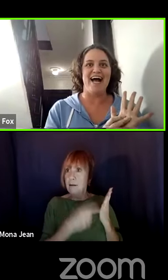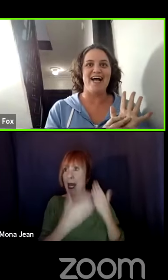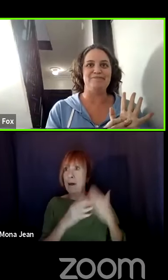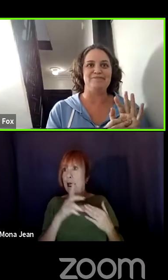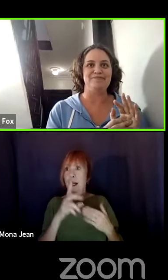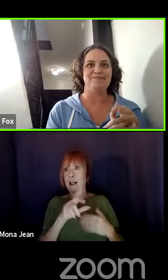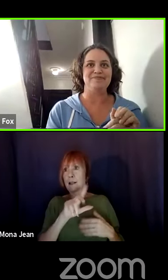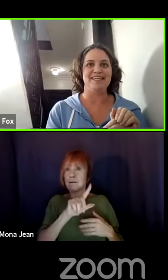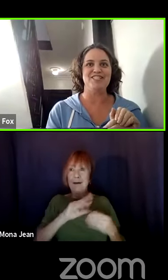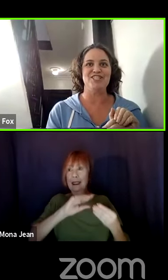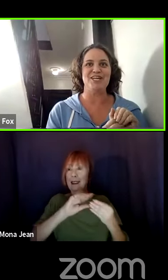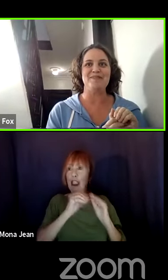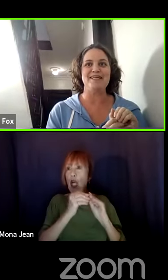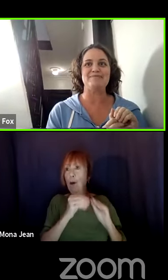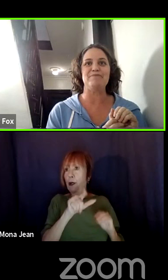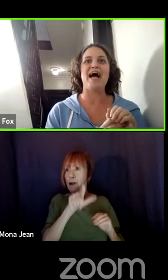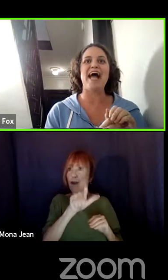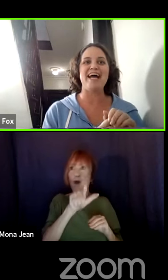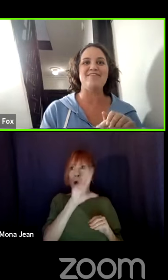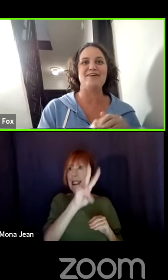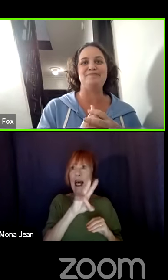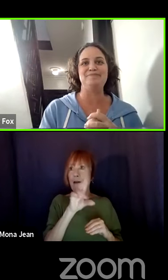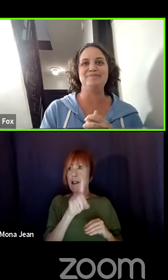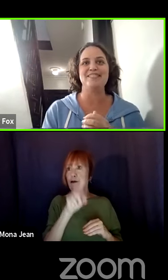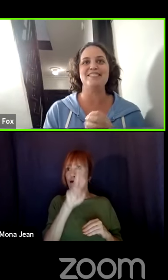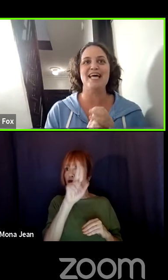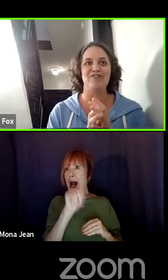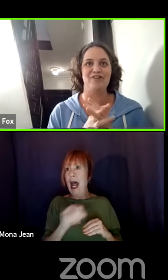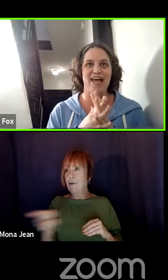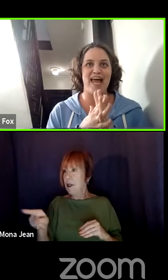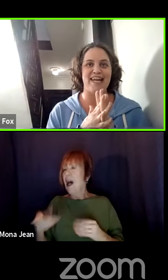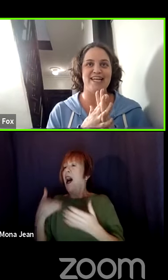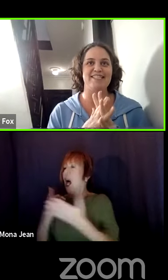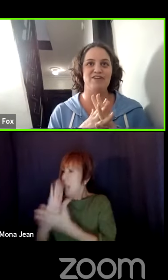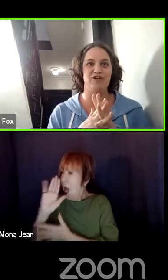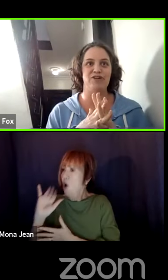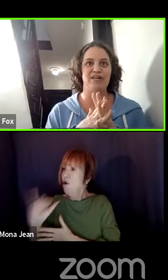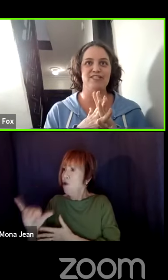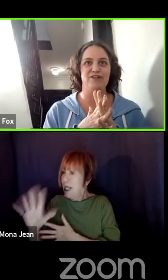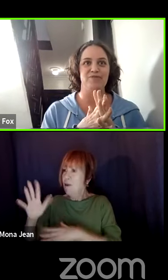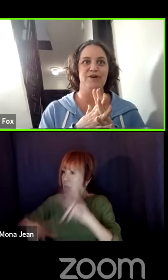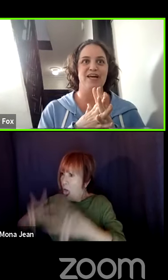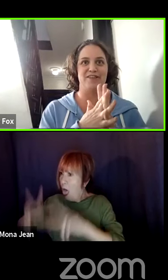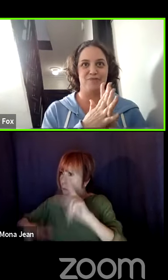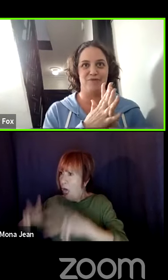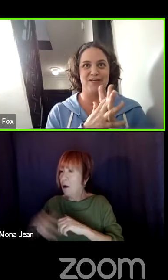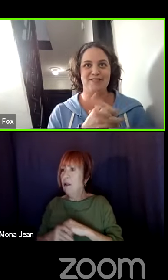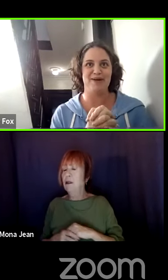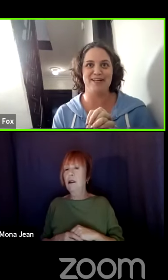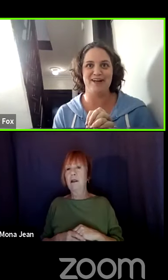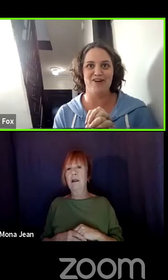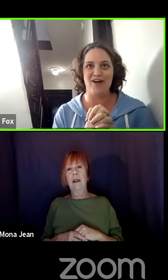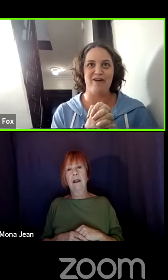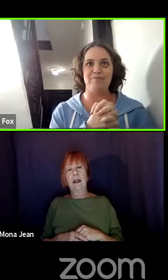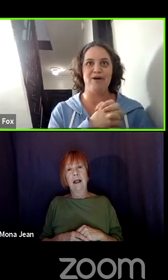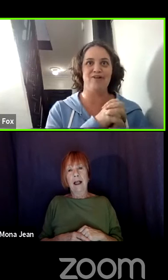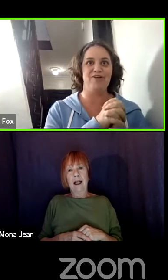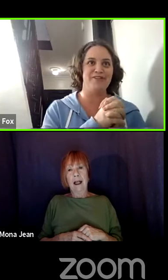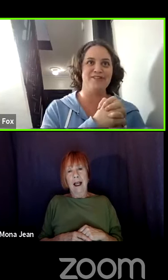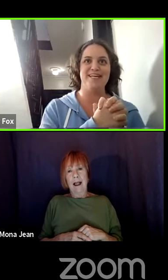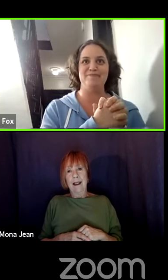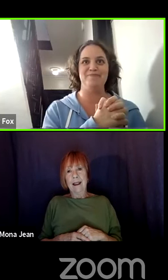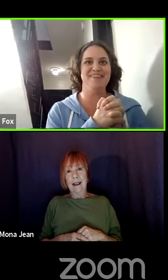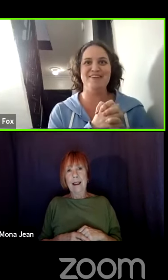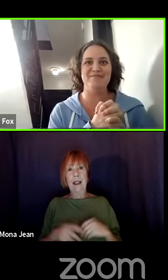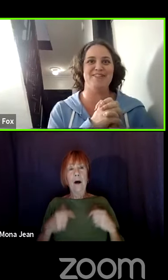that. Um, and shameless. Well, I have, um, a 10 year old and a seven year old. And so we're getting through this by Harry